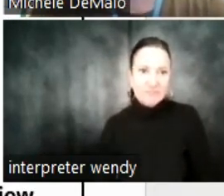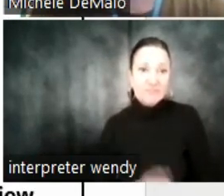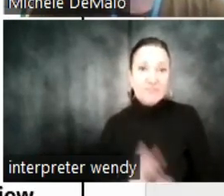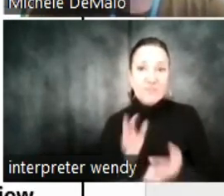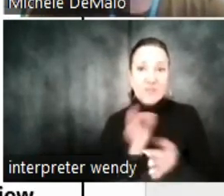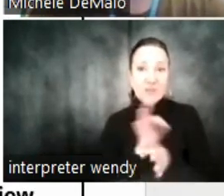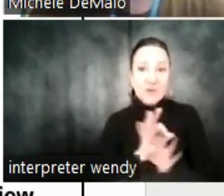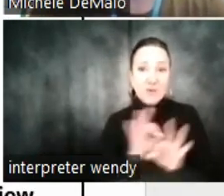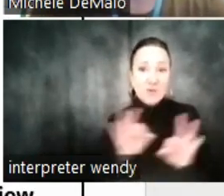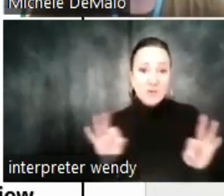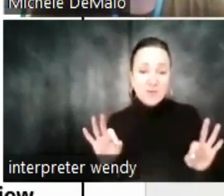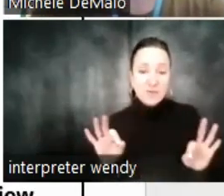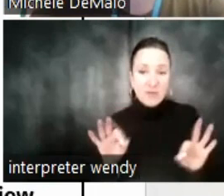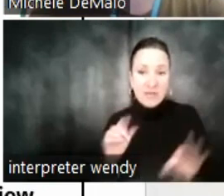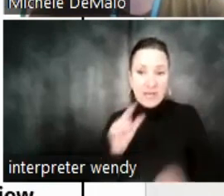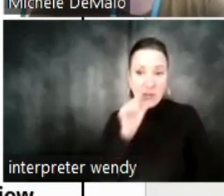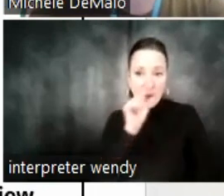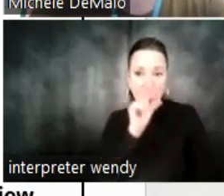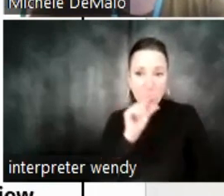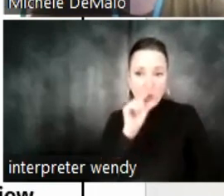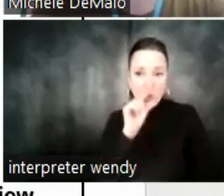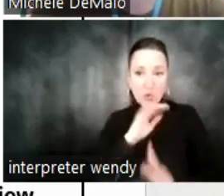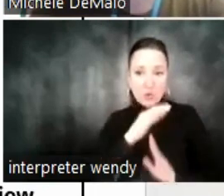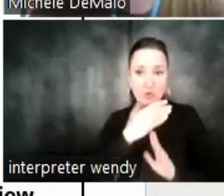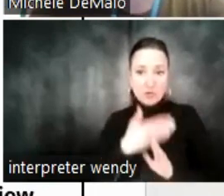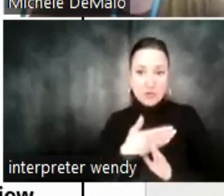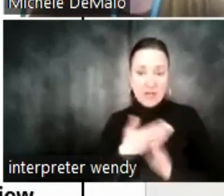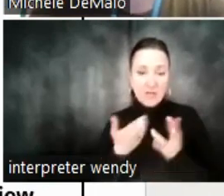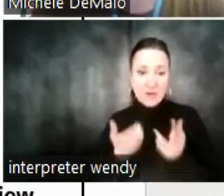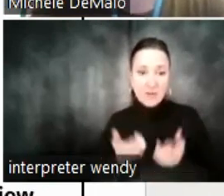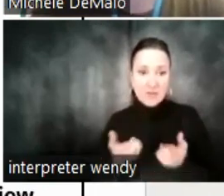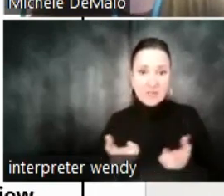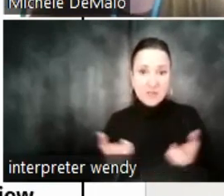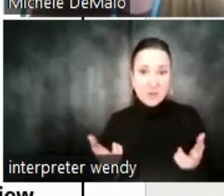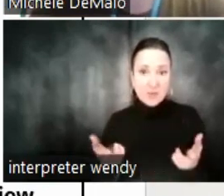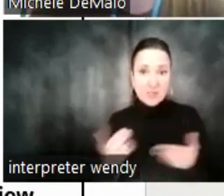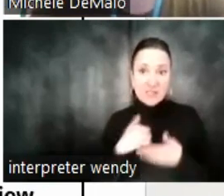free Google Drive of resources for a job interview.